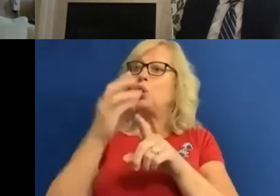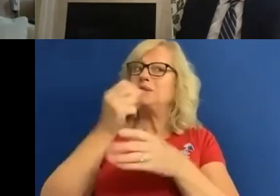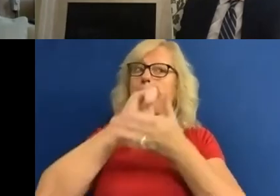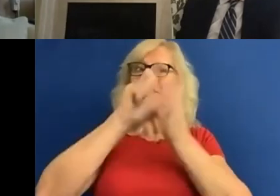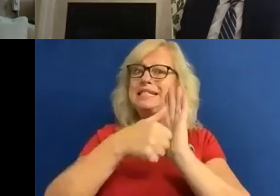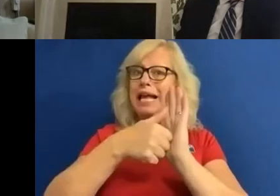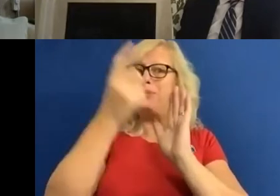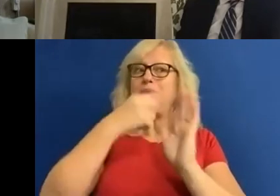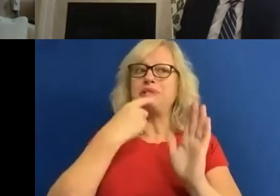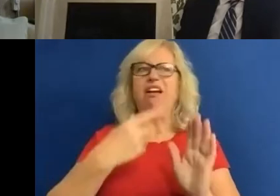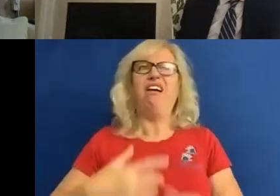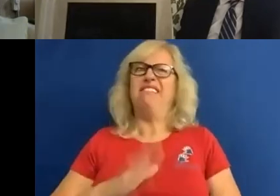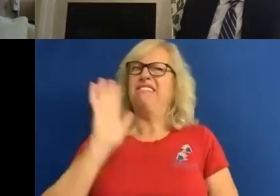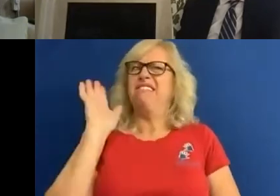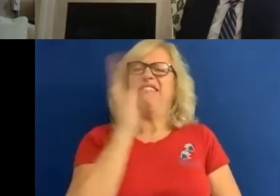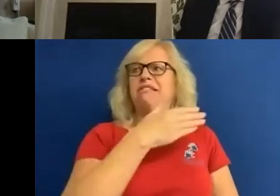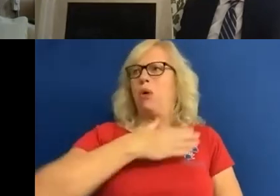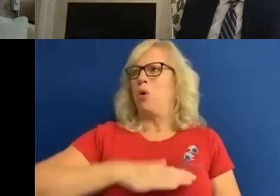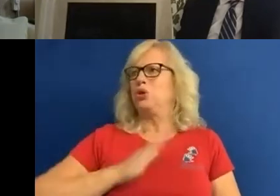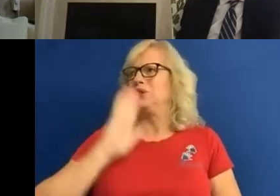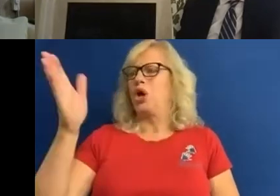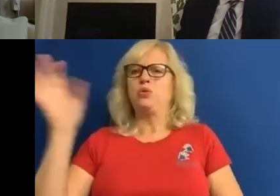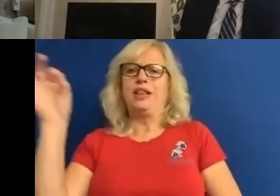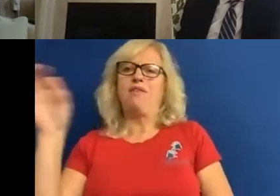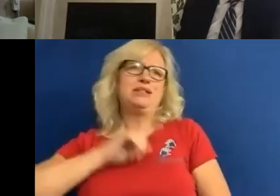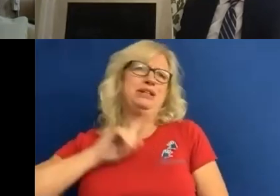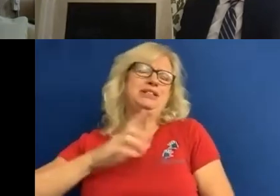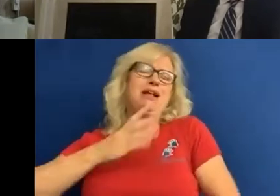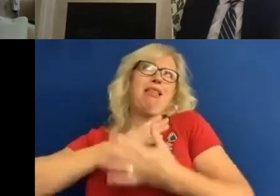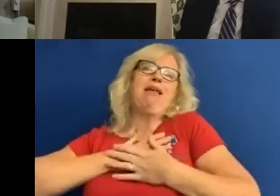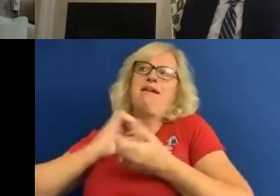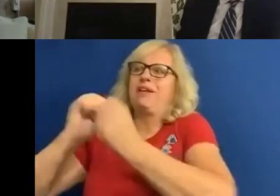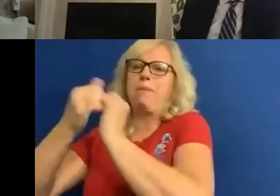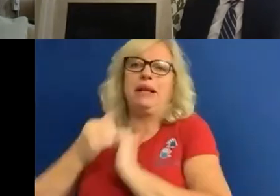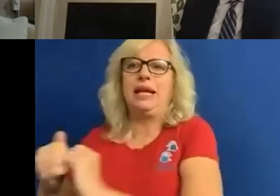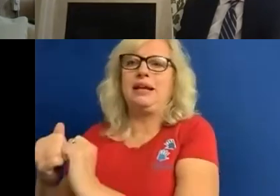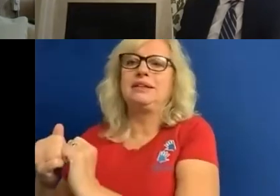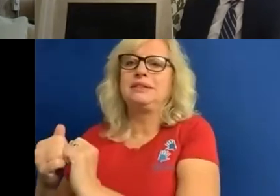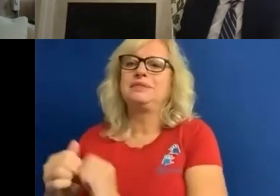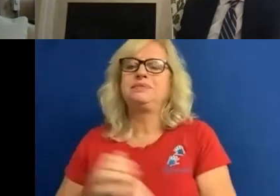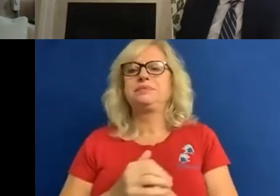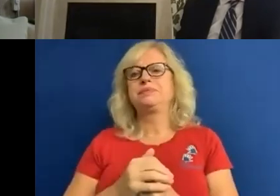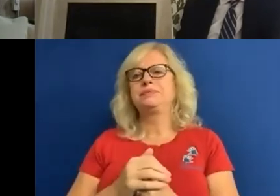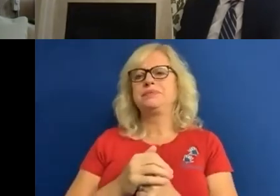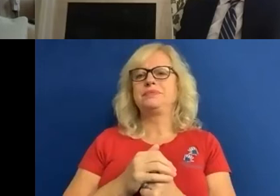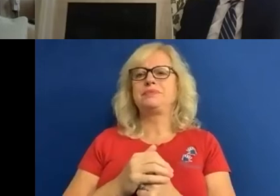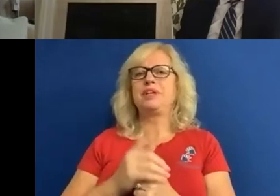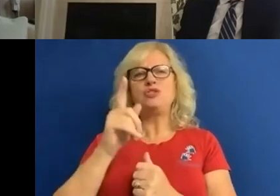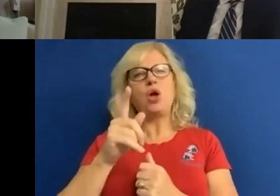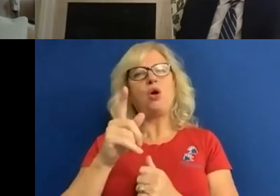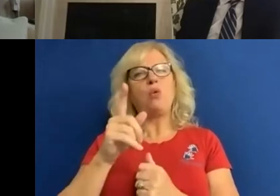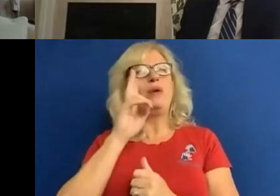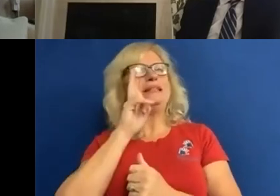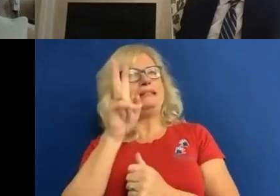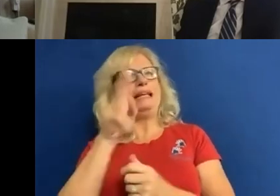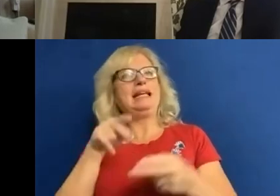wait to get back to the office because I like the company of people around me. So I think what we've learned from that is that the way of work has changed and will